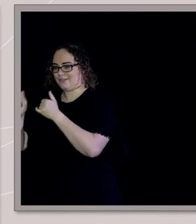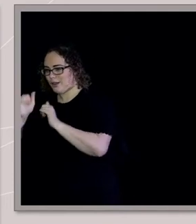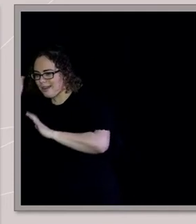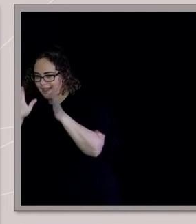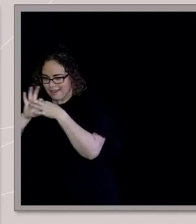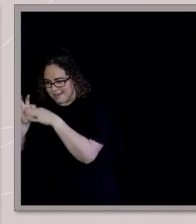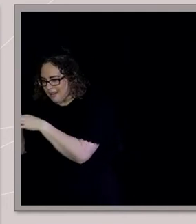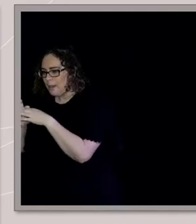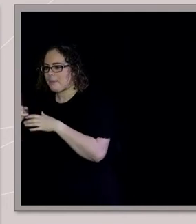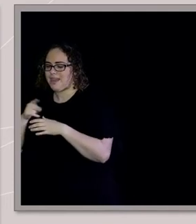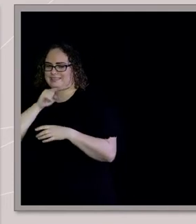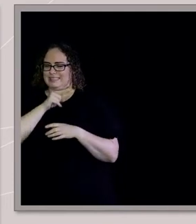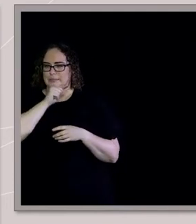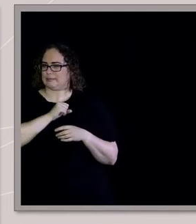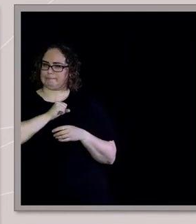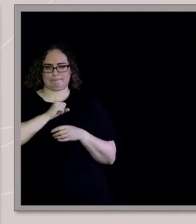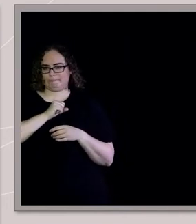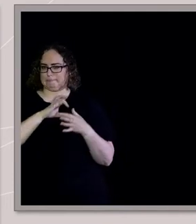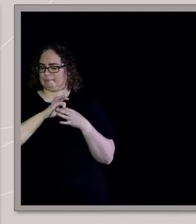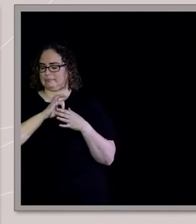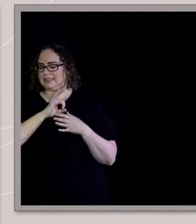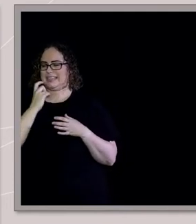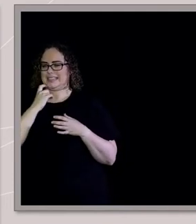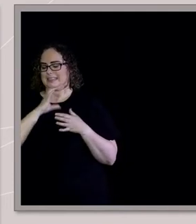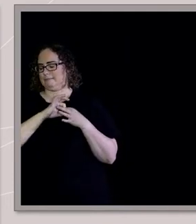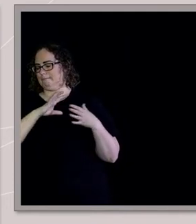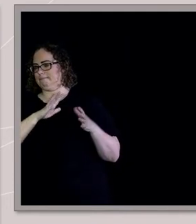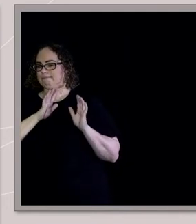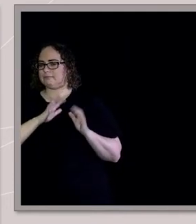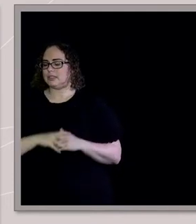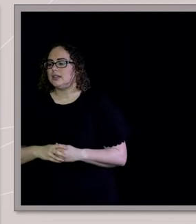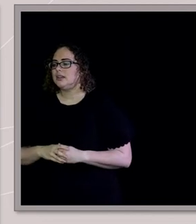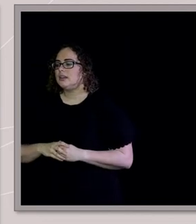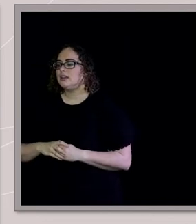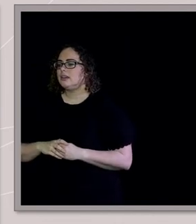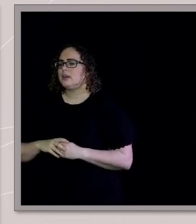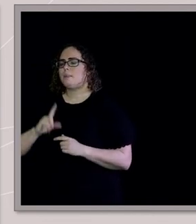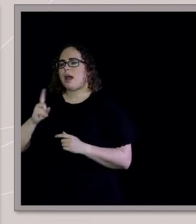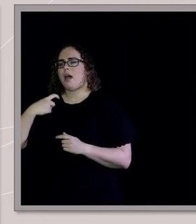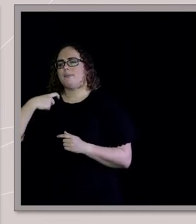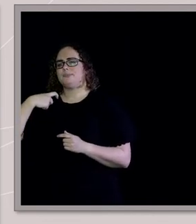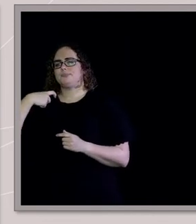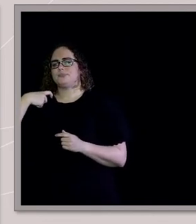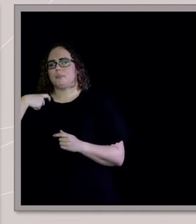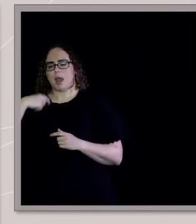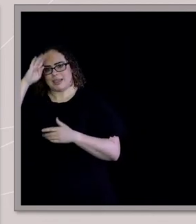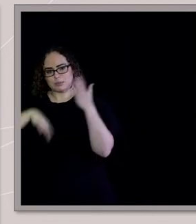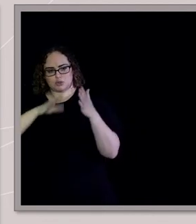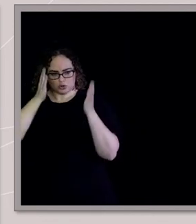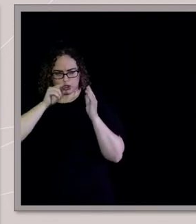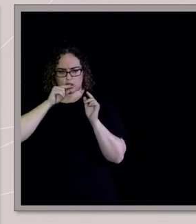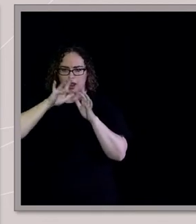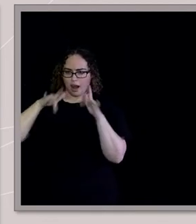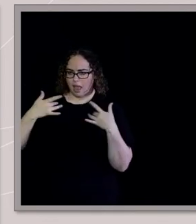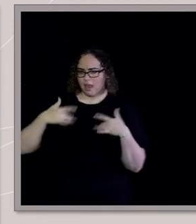up to the top. So I did my best to get on with my life. And essentially, I was walking in two worlds.